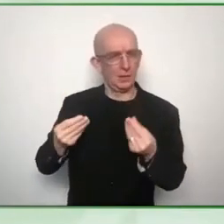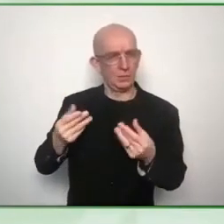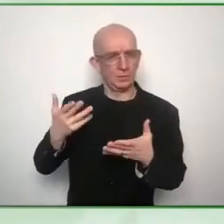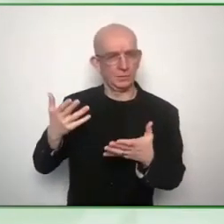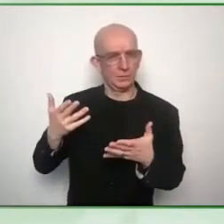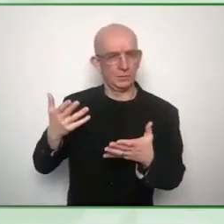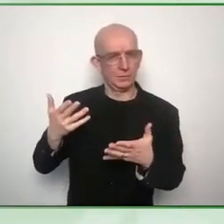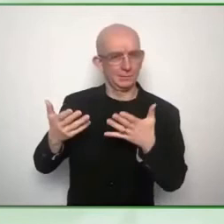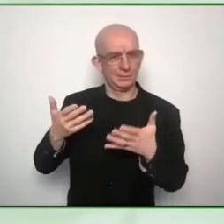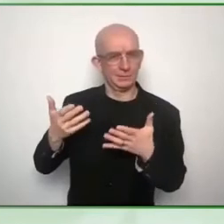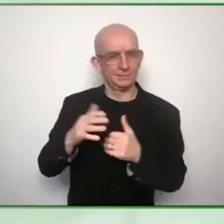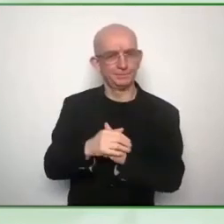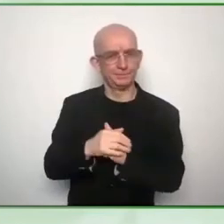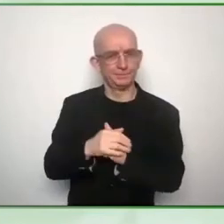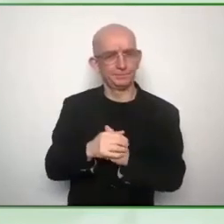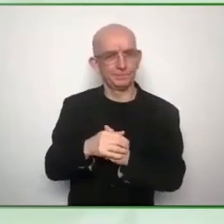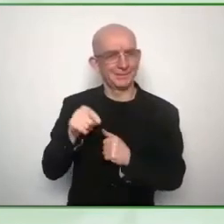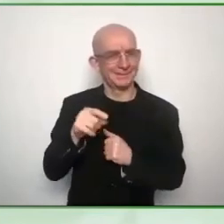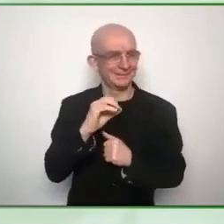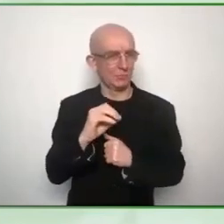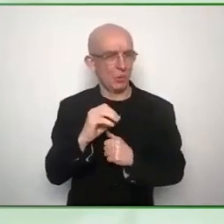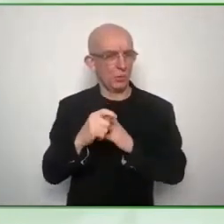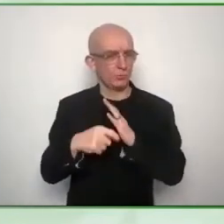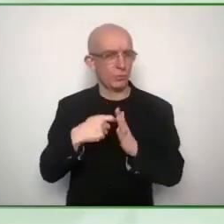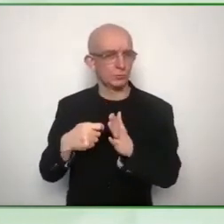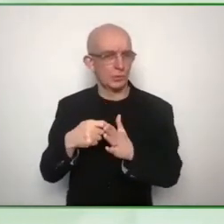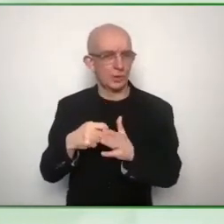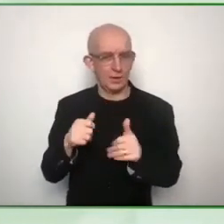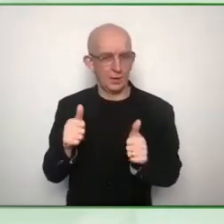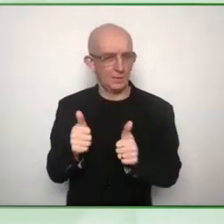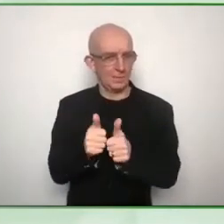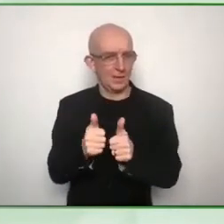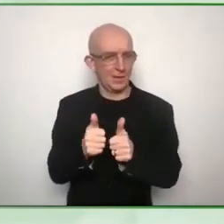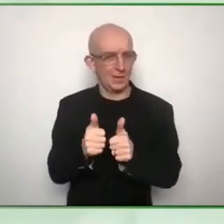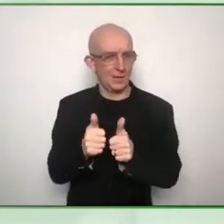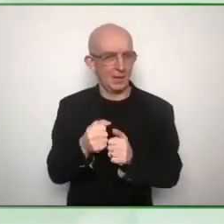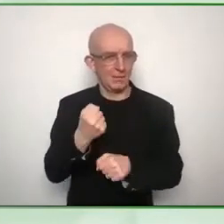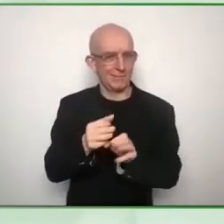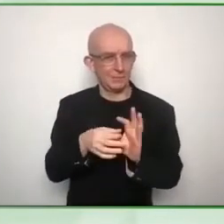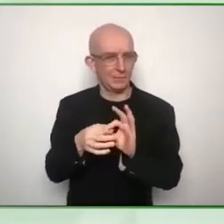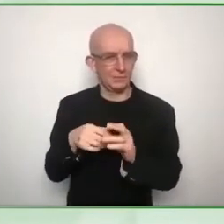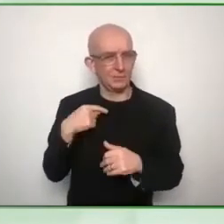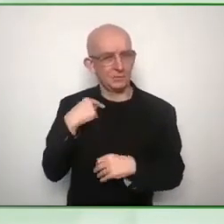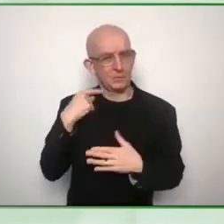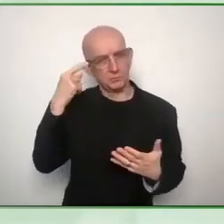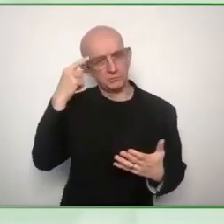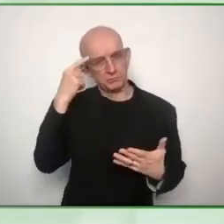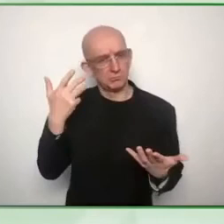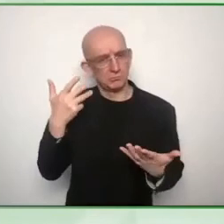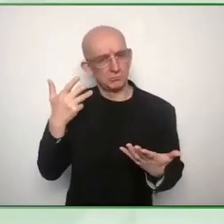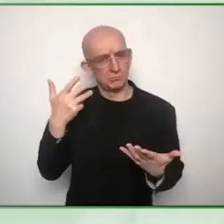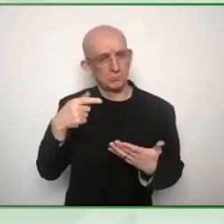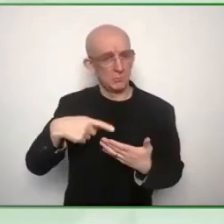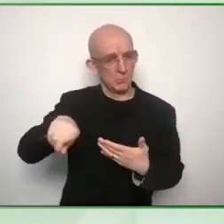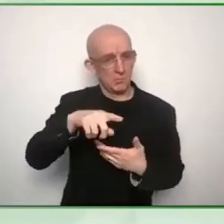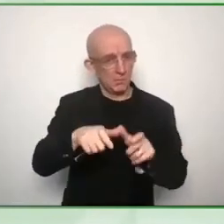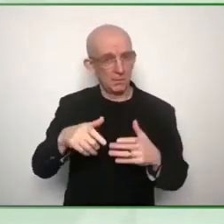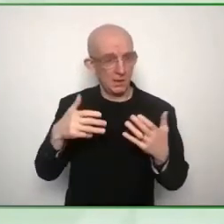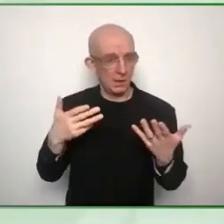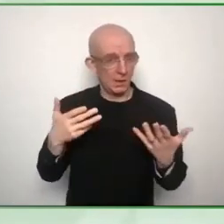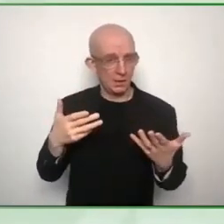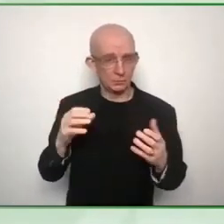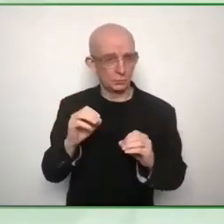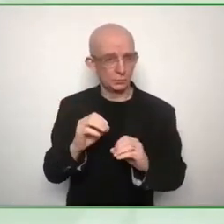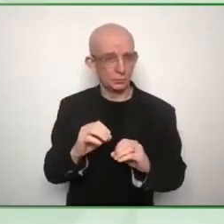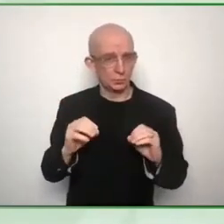and have stumbled upon let's say this this resource is it kind of a eureka moment that you've gotten a lot of emails who said